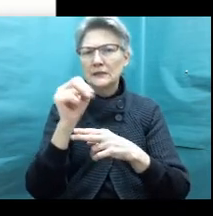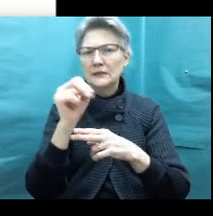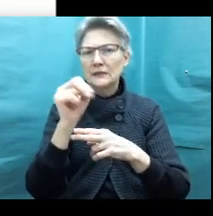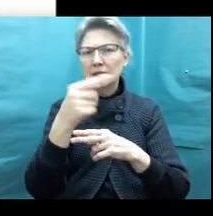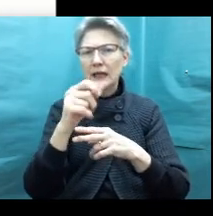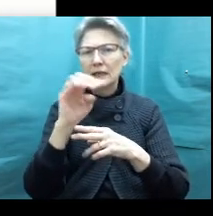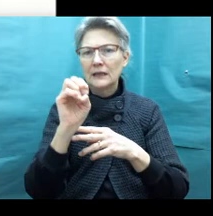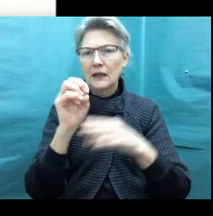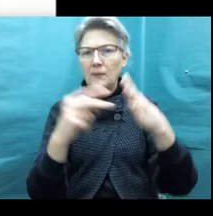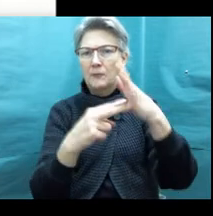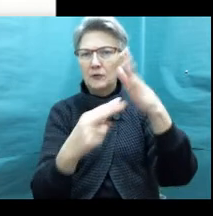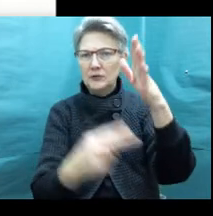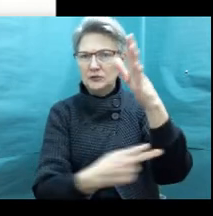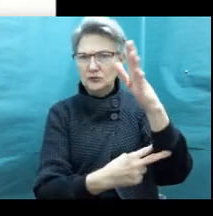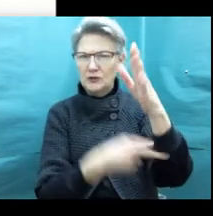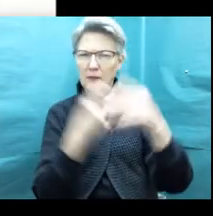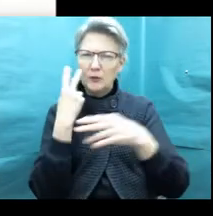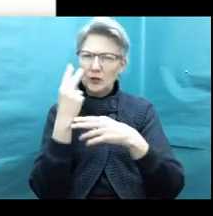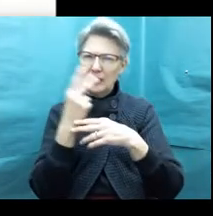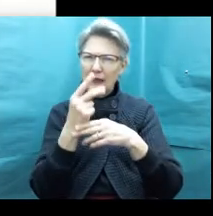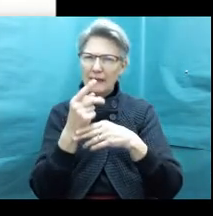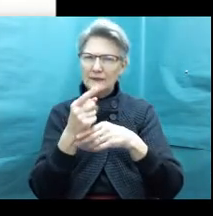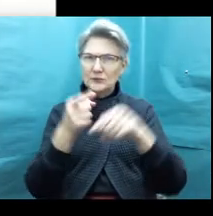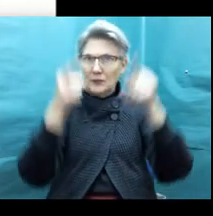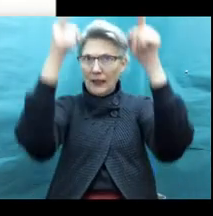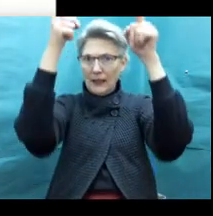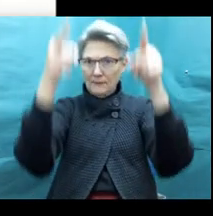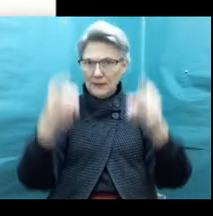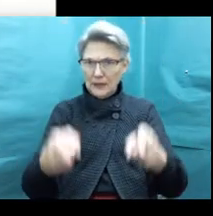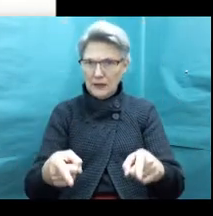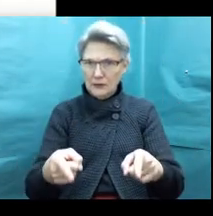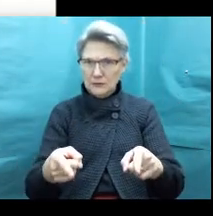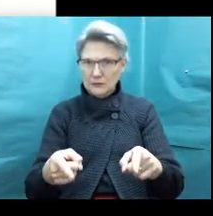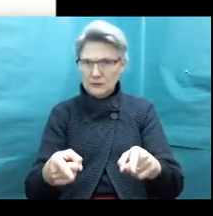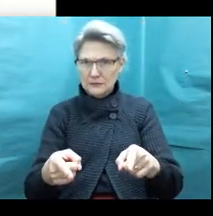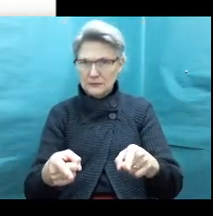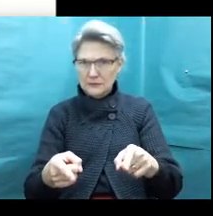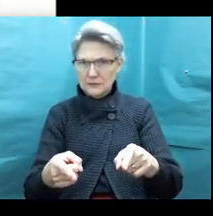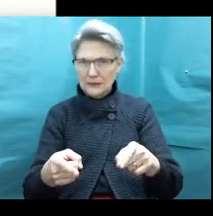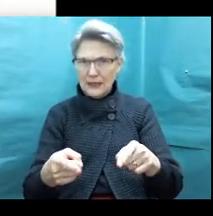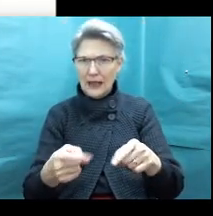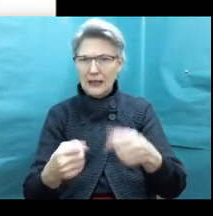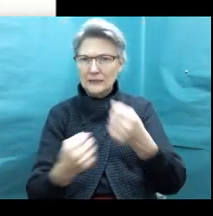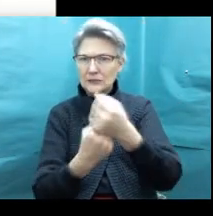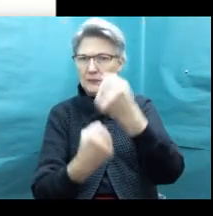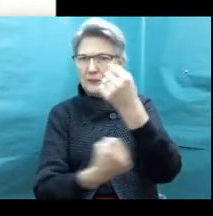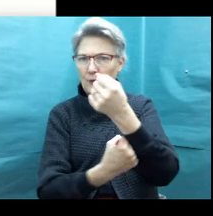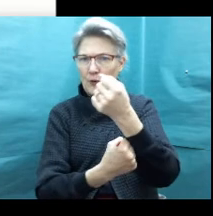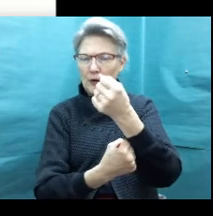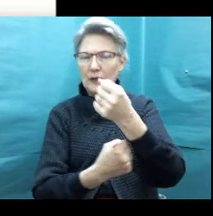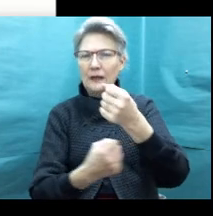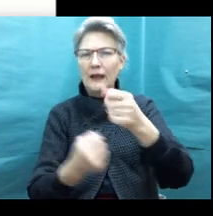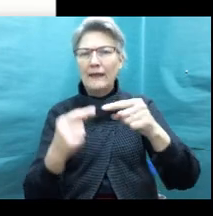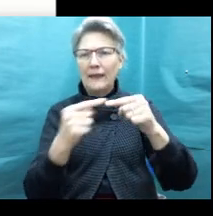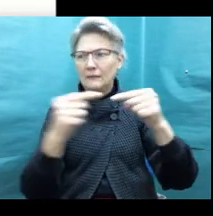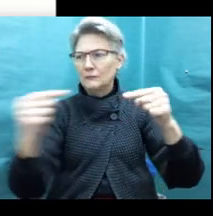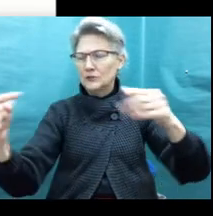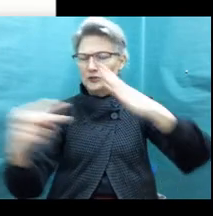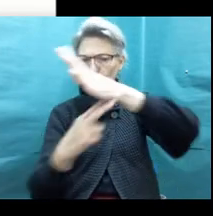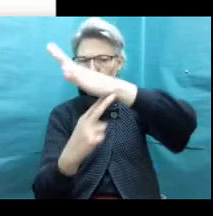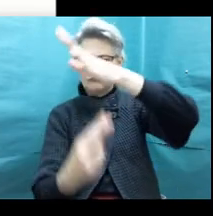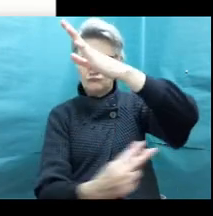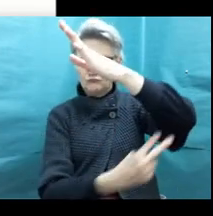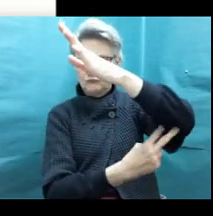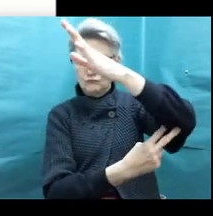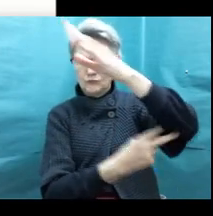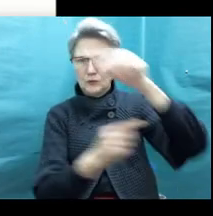looking at the structures of the bridge. So like this up and down support here and then the actual bridge across. You notice